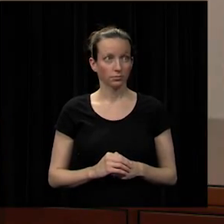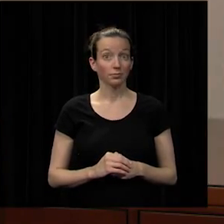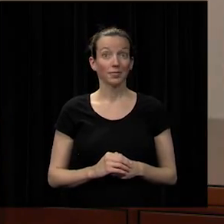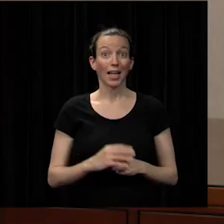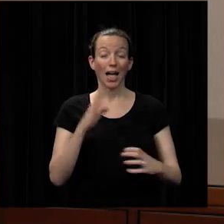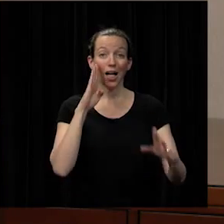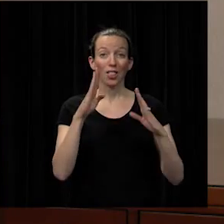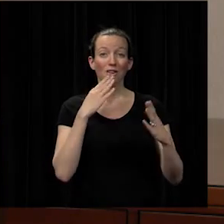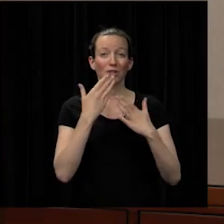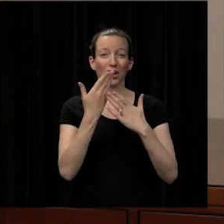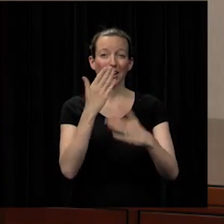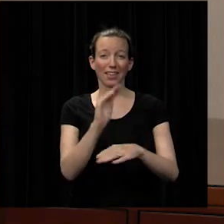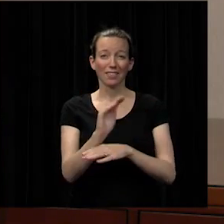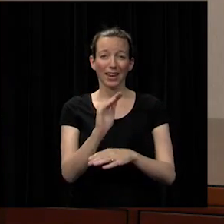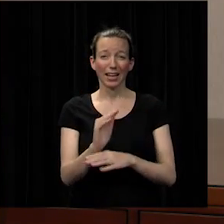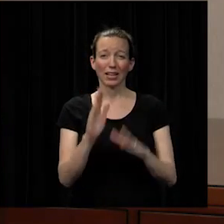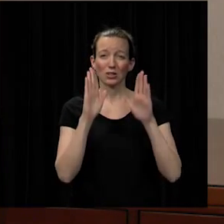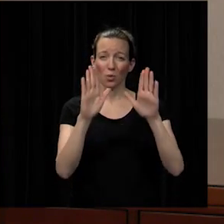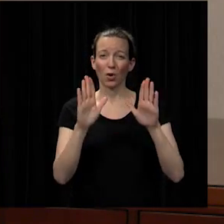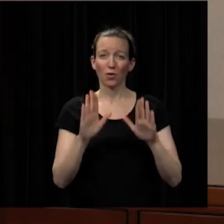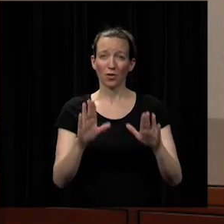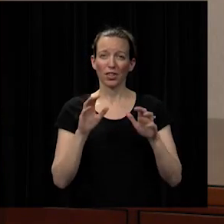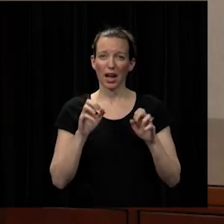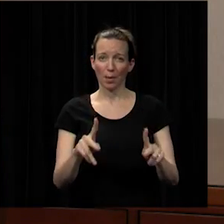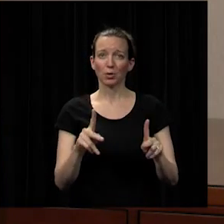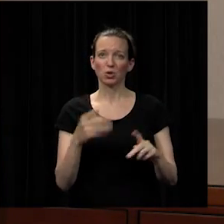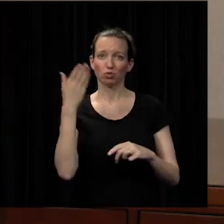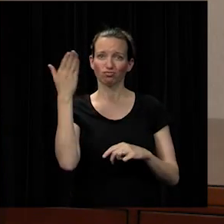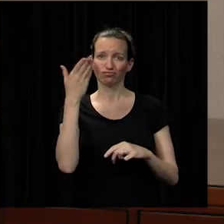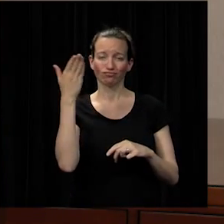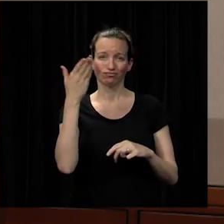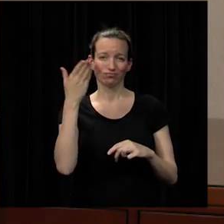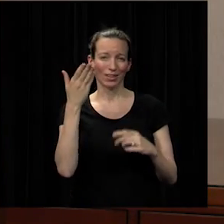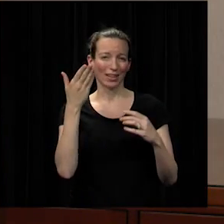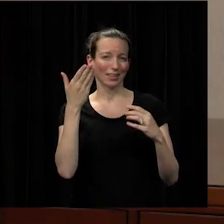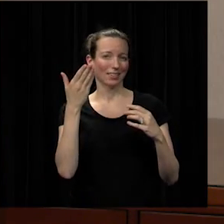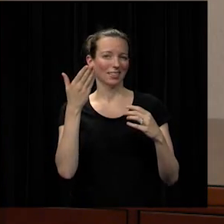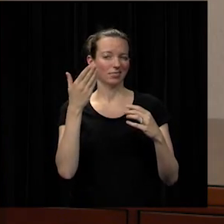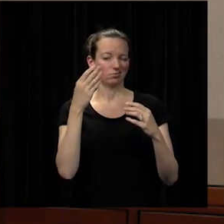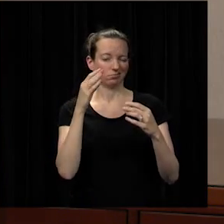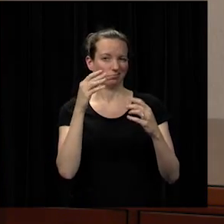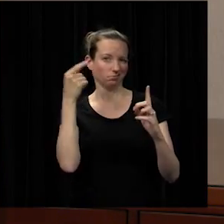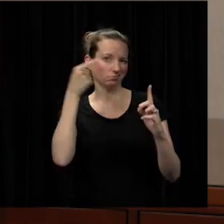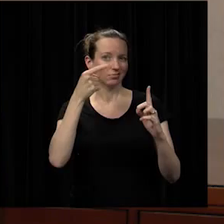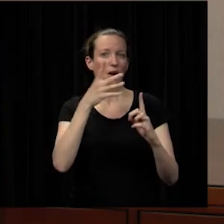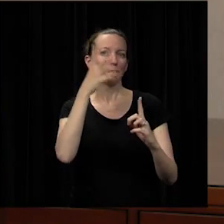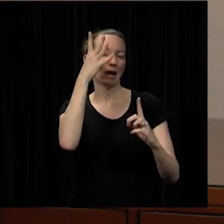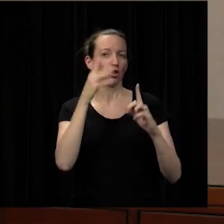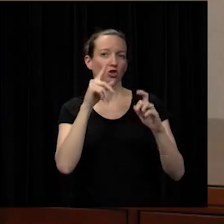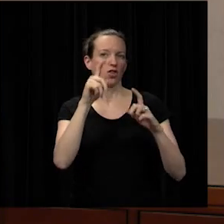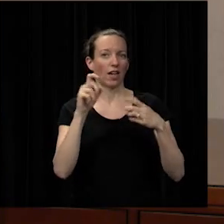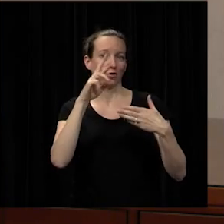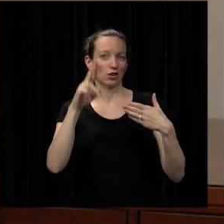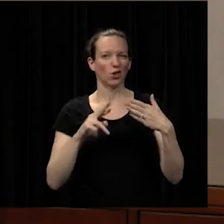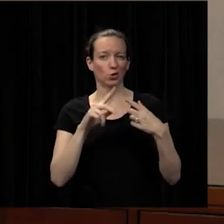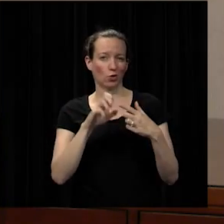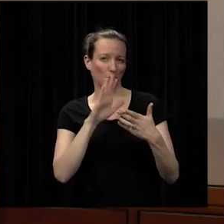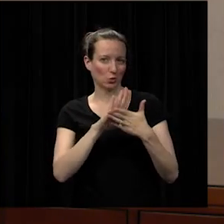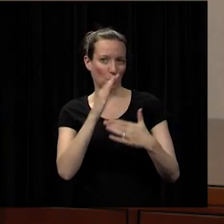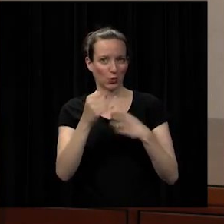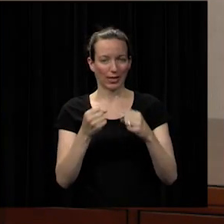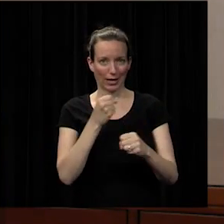evening it's great to have the opportunity to talk with you just a little bit about our parent survey results from this school year